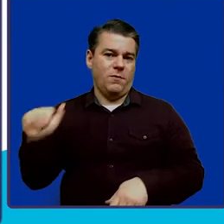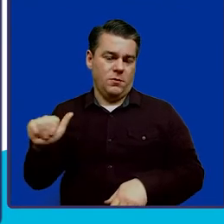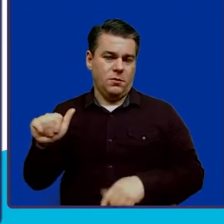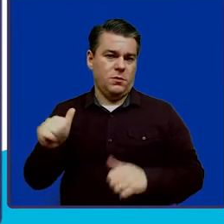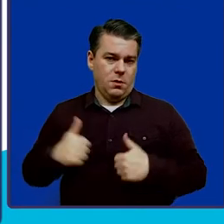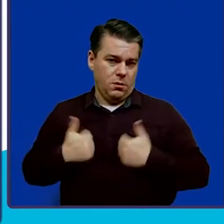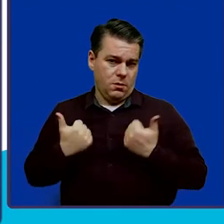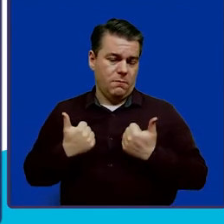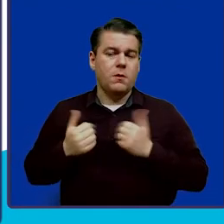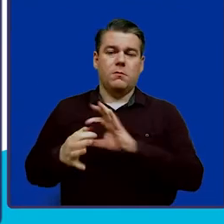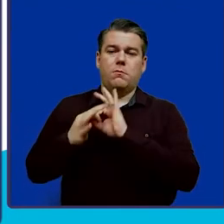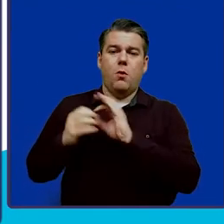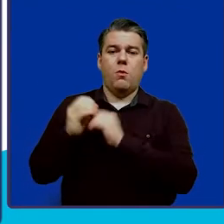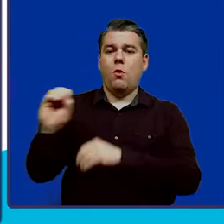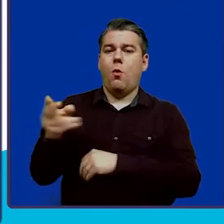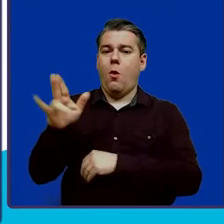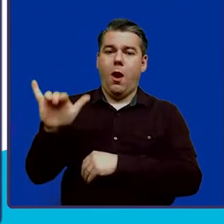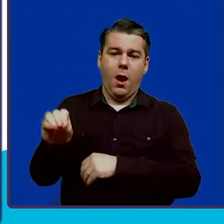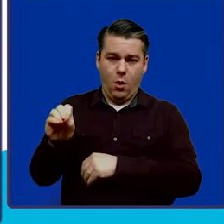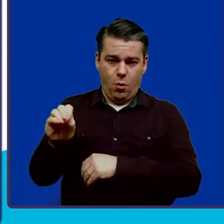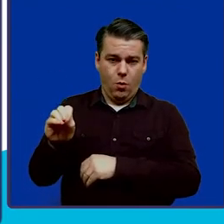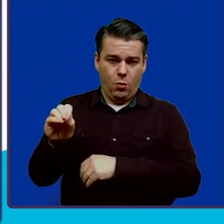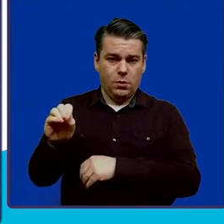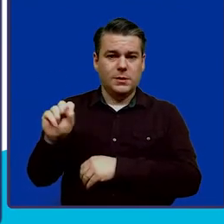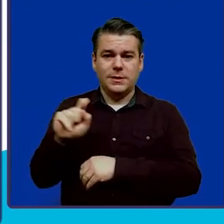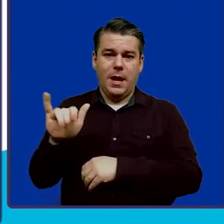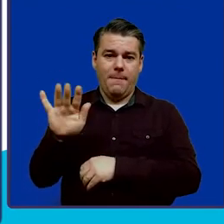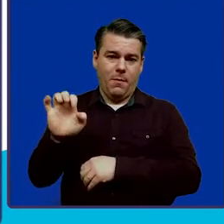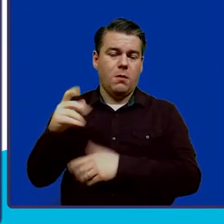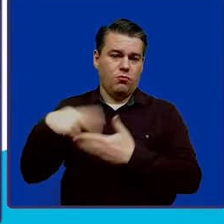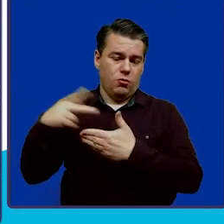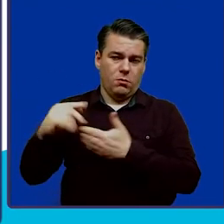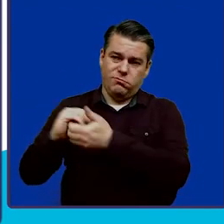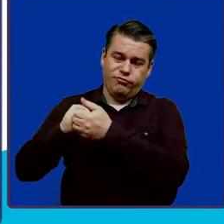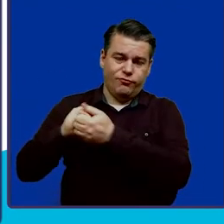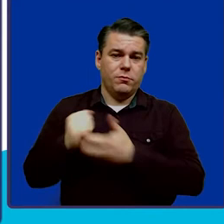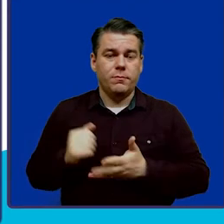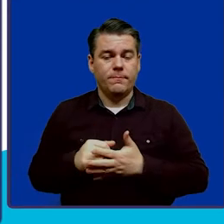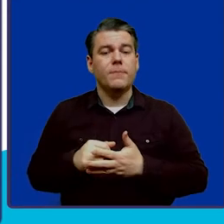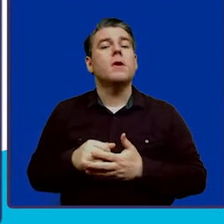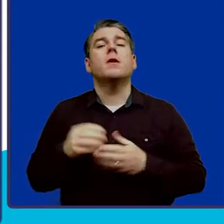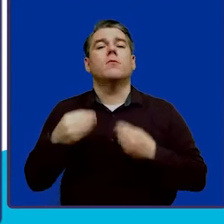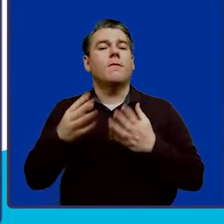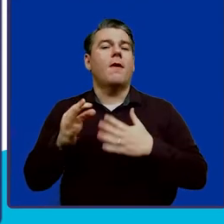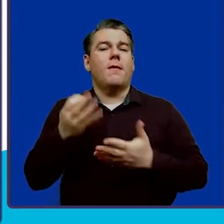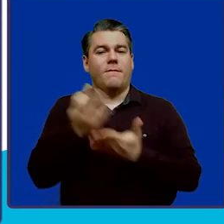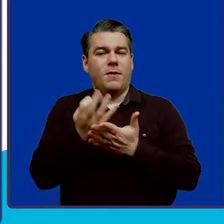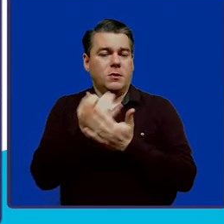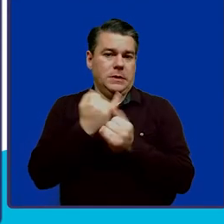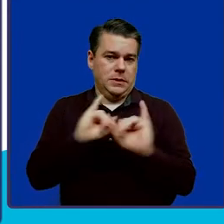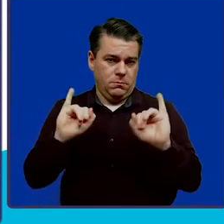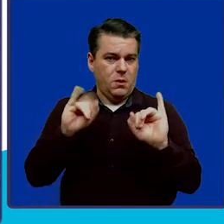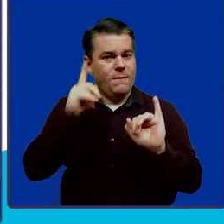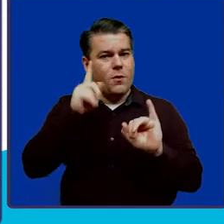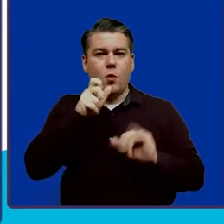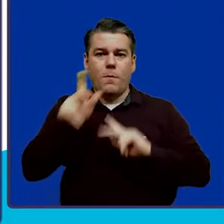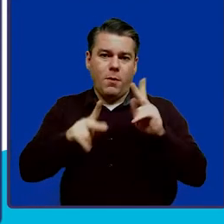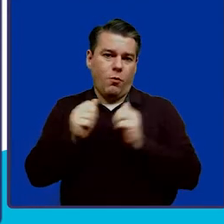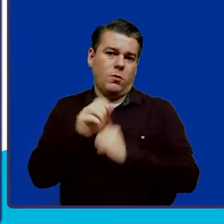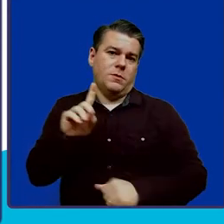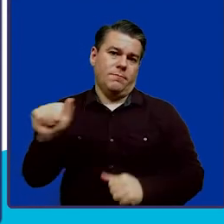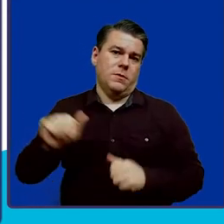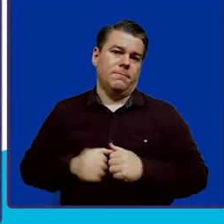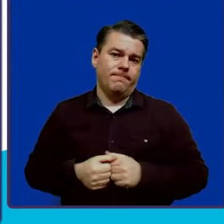with the Ohio STABLE program. WVABL accounts provide financial independence for people with